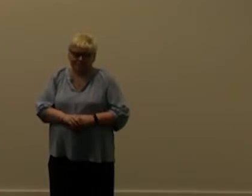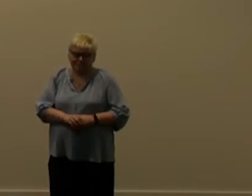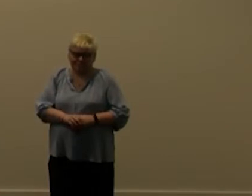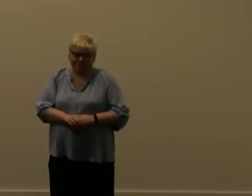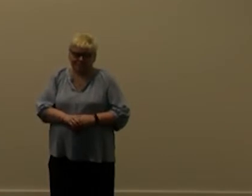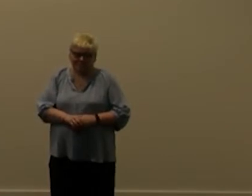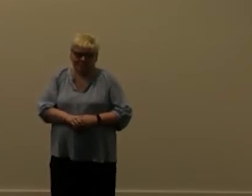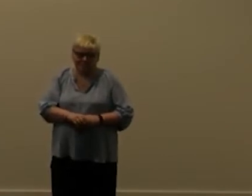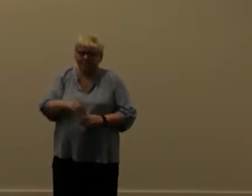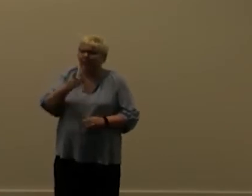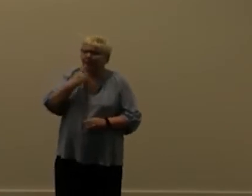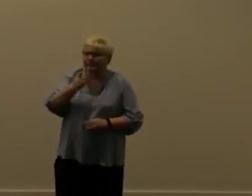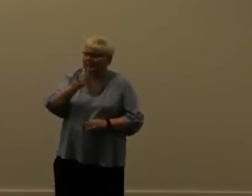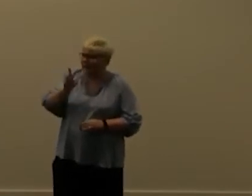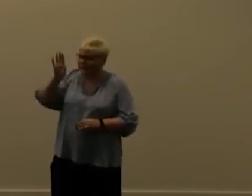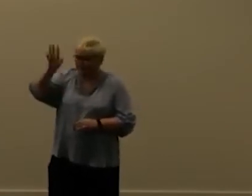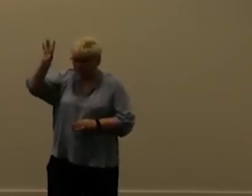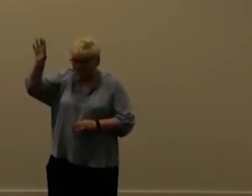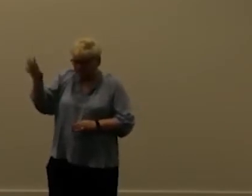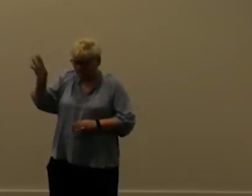and it's it says here i sorry